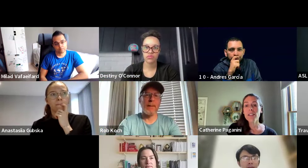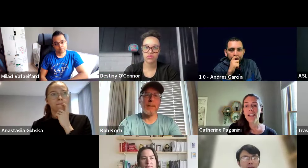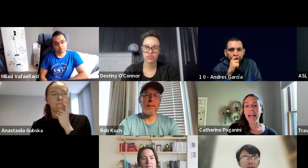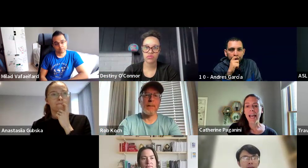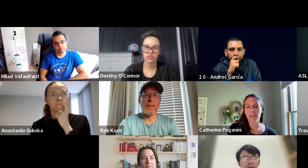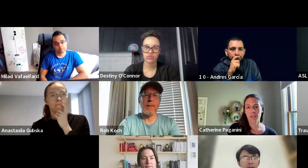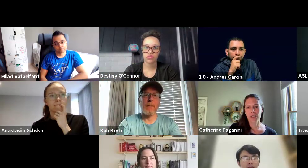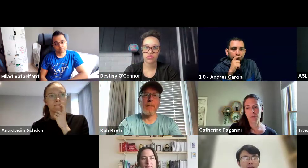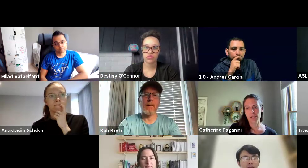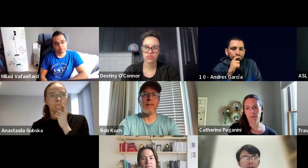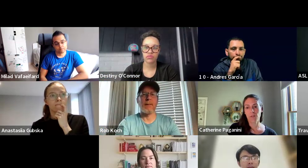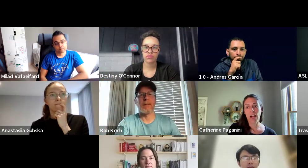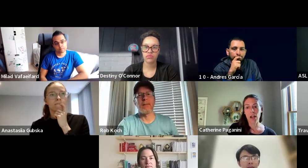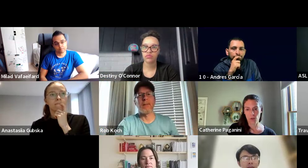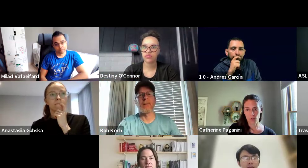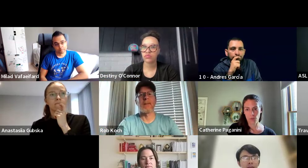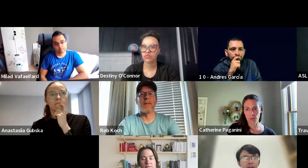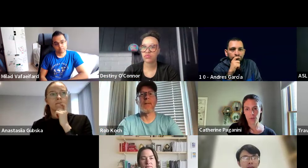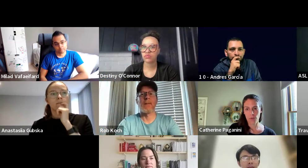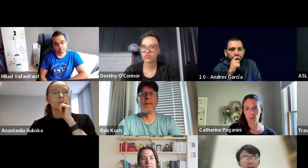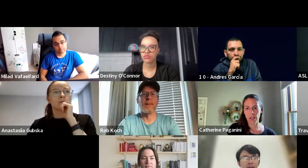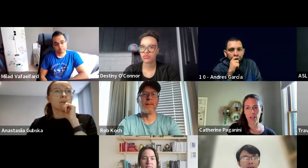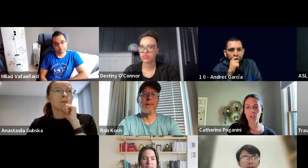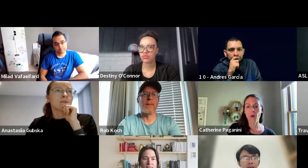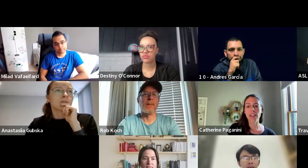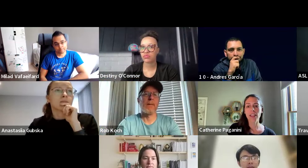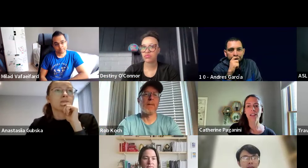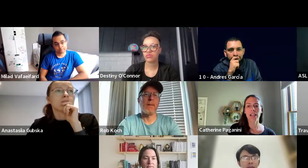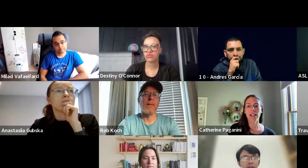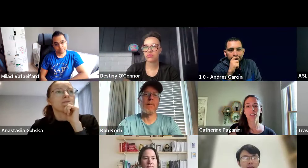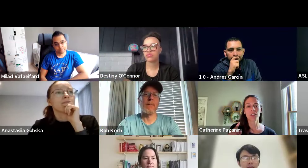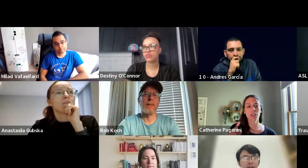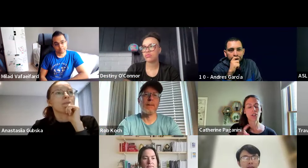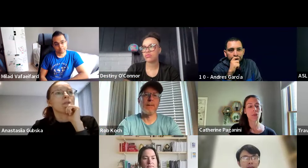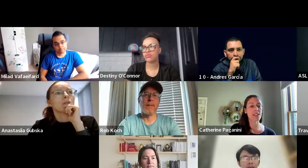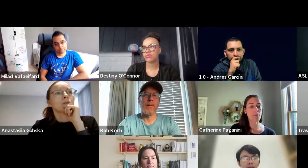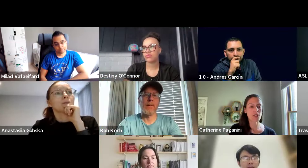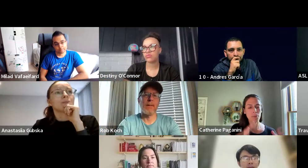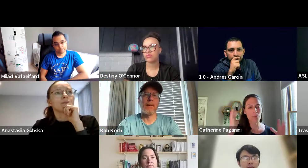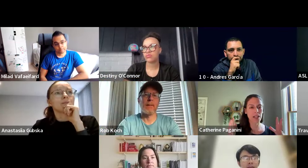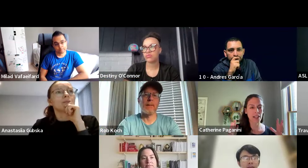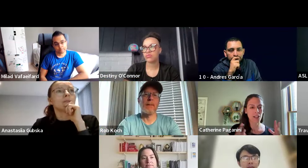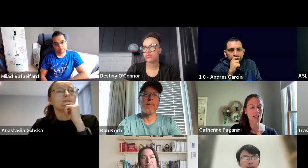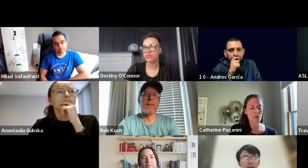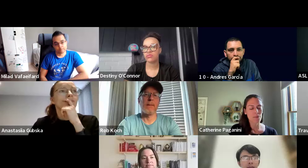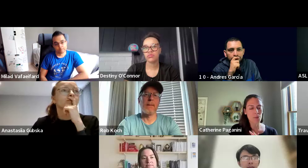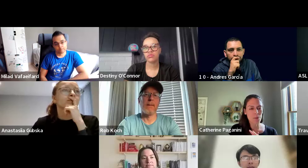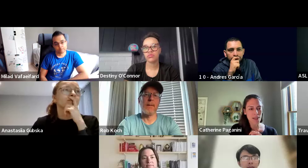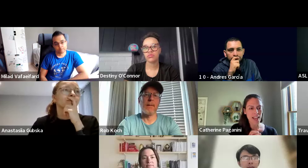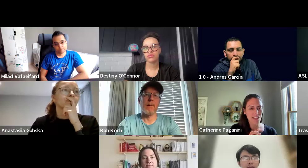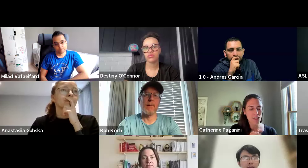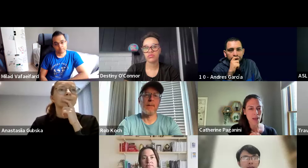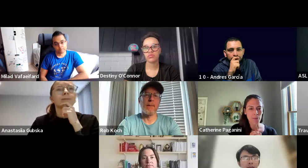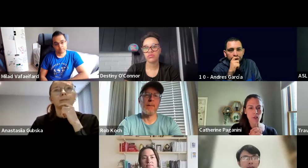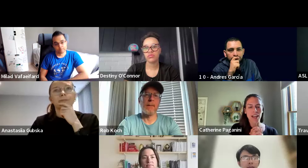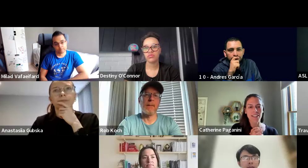what does advocacy mean for our group? So I think there are like, three steps, because it may be like, some people